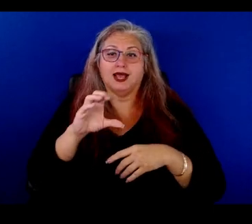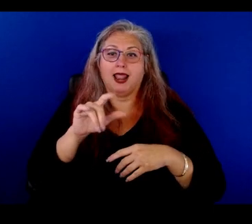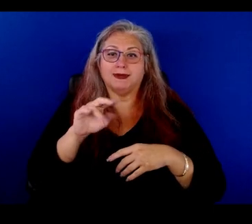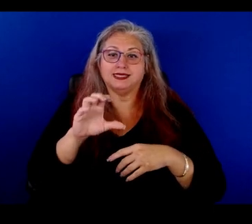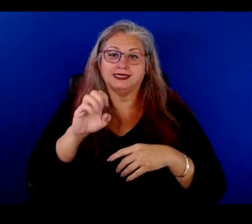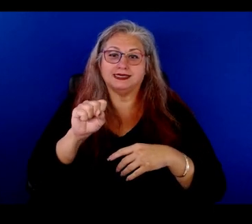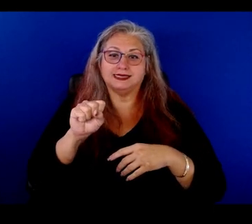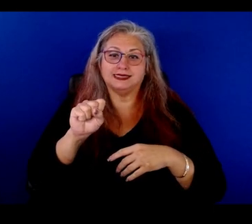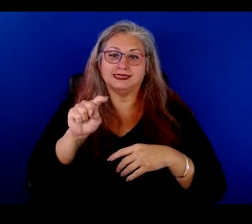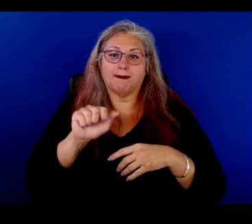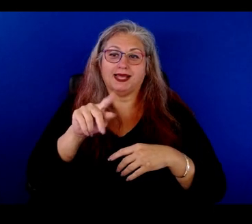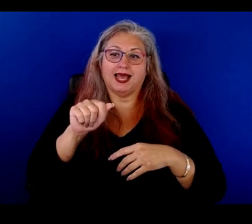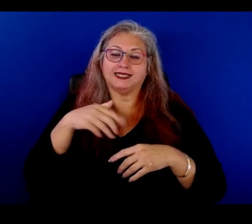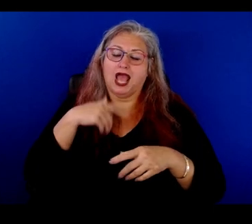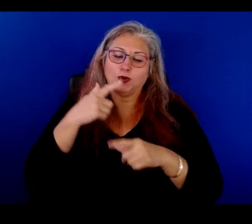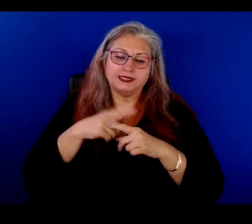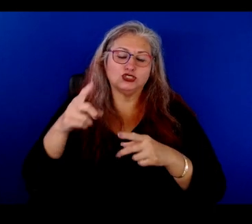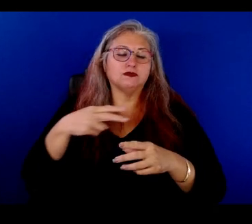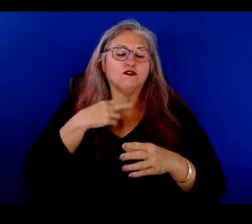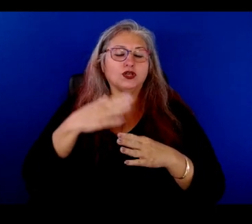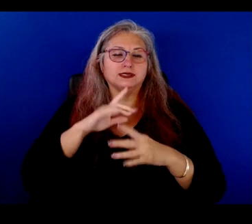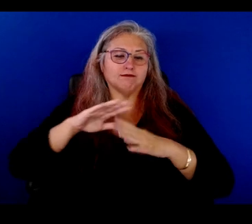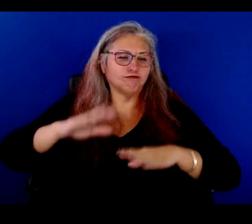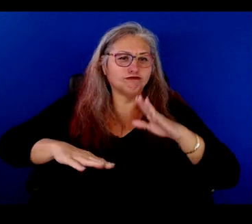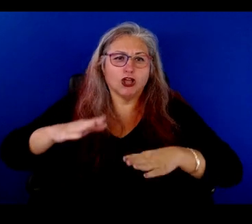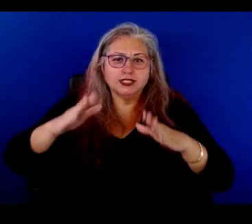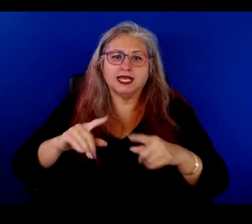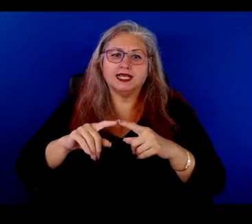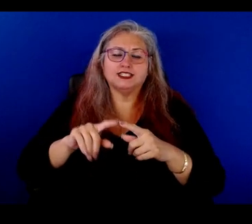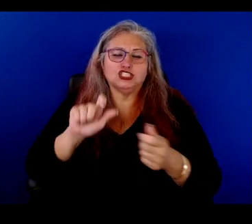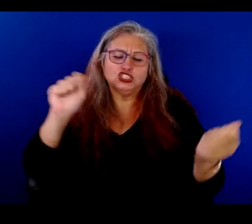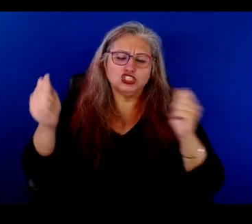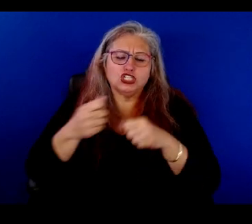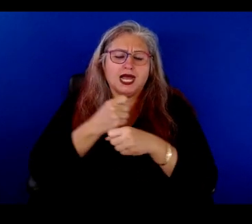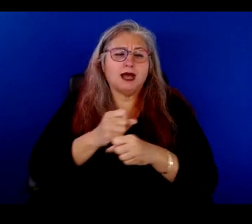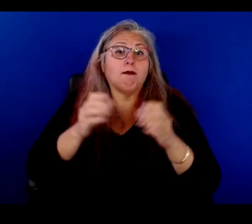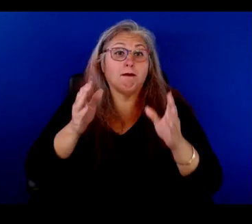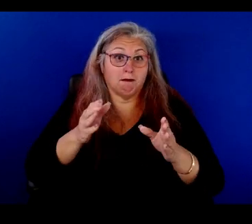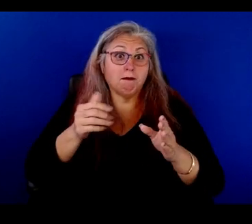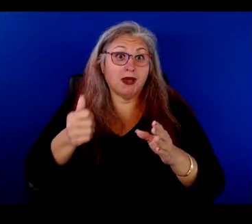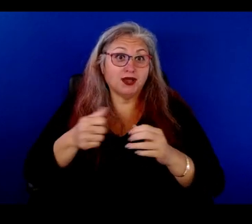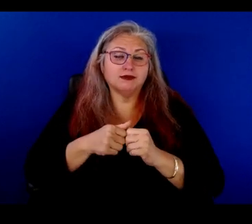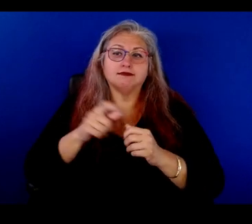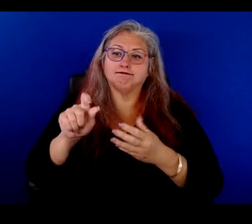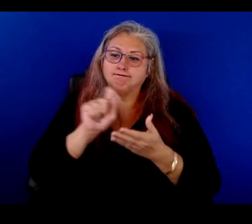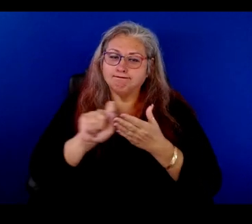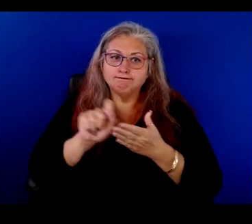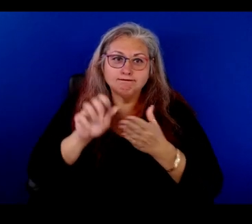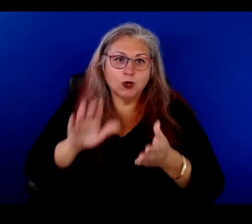She's our sister, vocalist, percussionist, changemaker, composer.